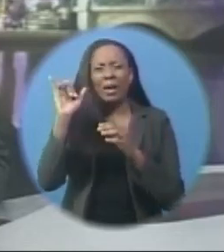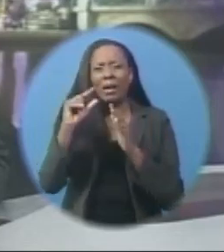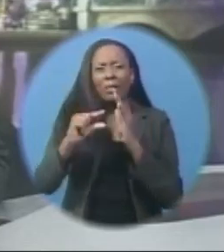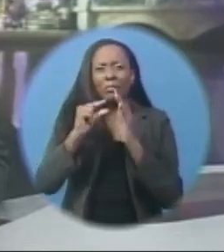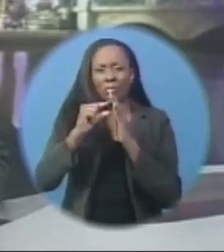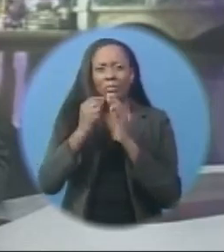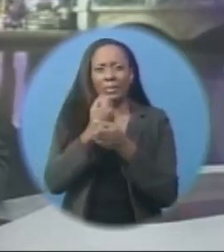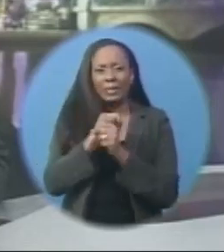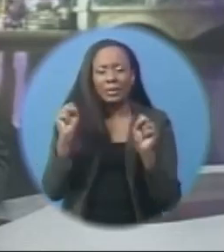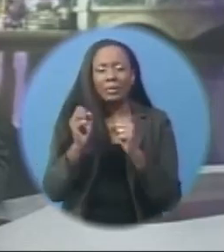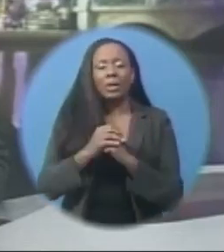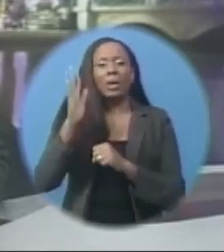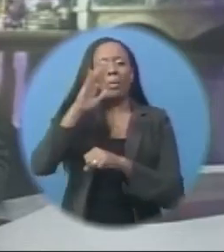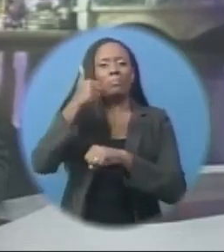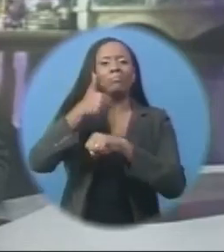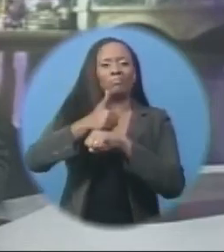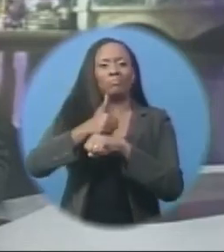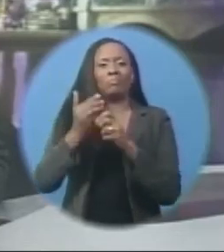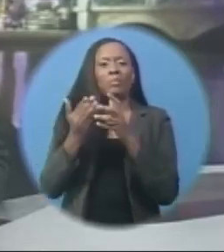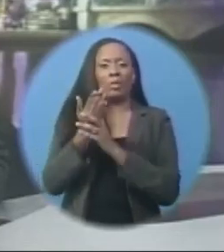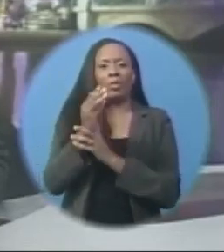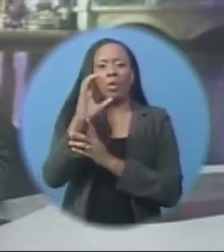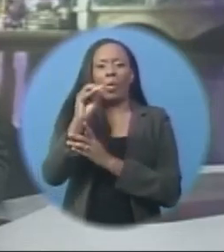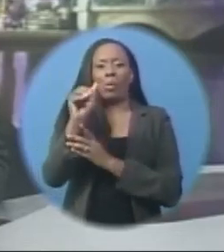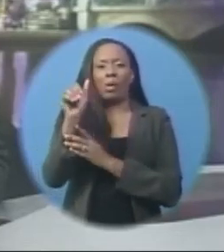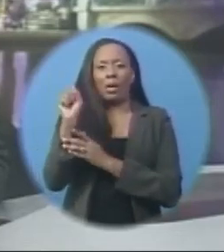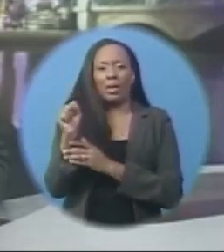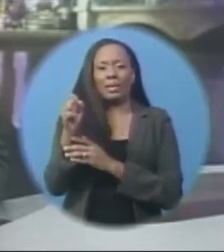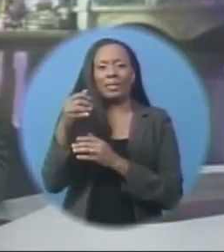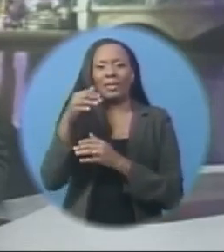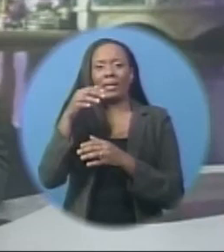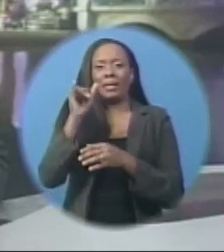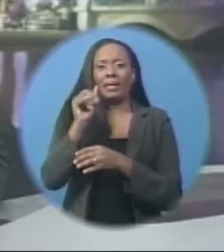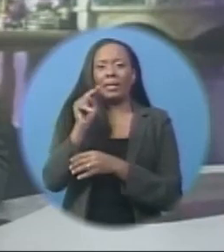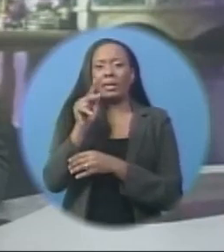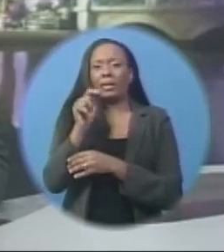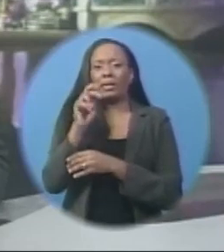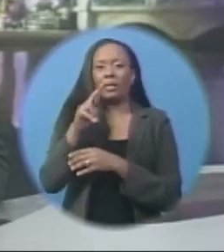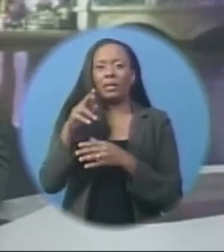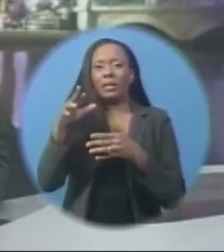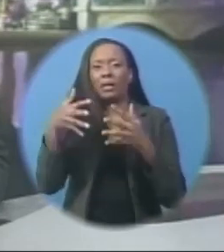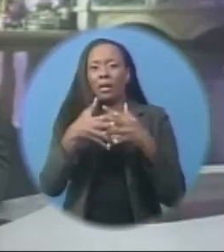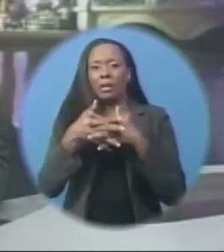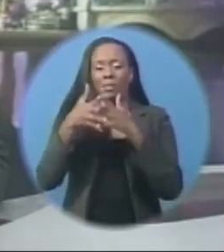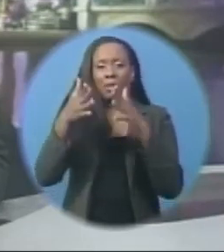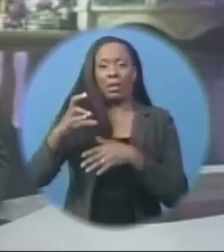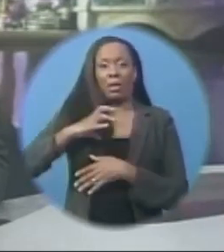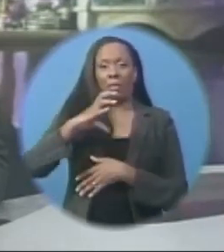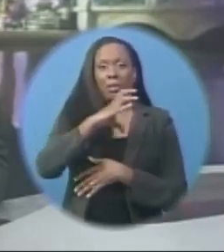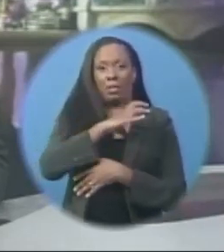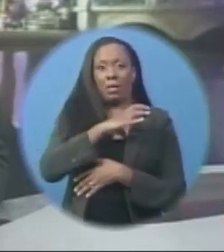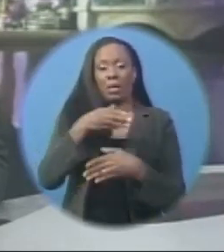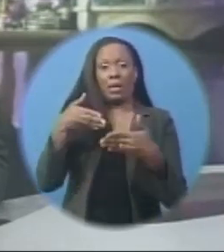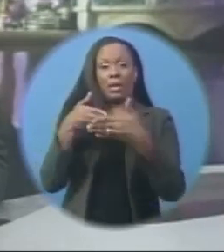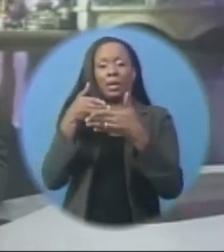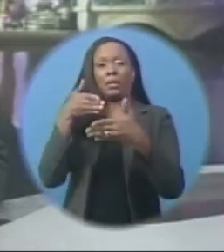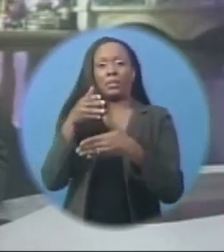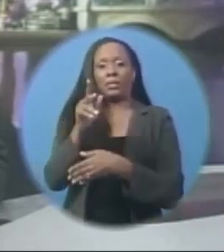initiative will be implemented through the cyber security program of the OAS Inter-American Committee Against Terrorism